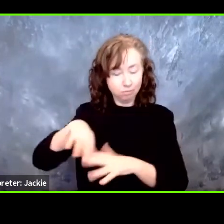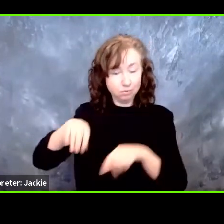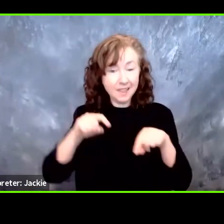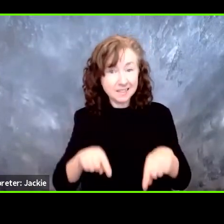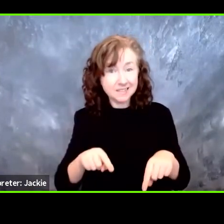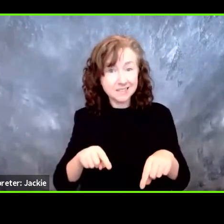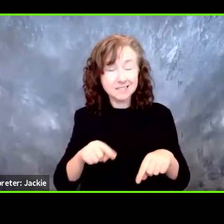our...